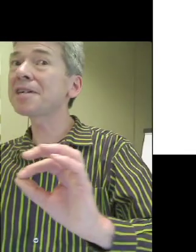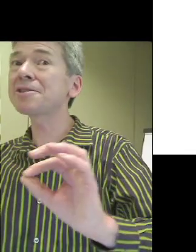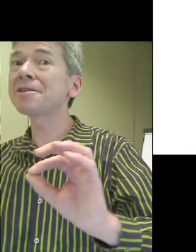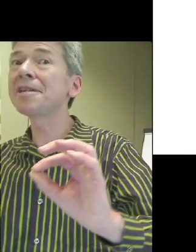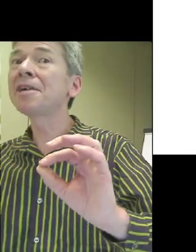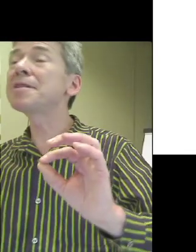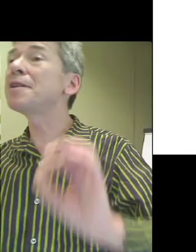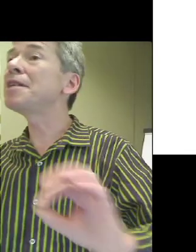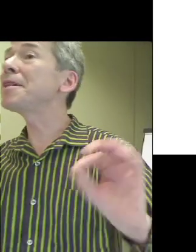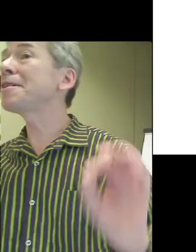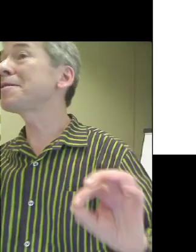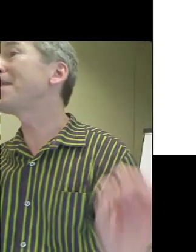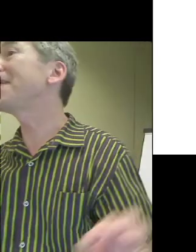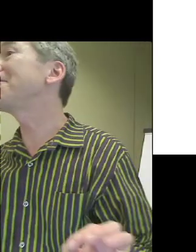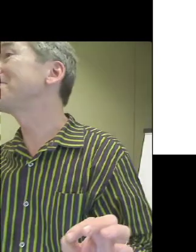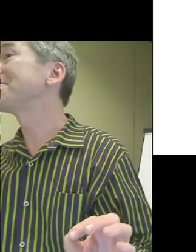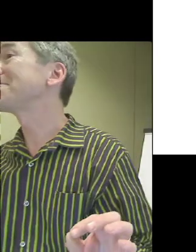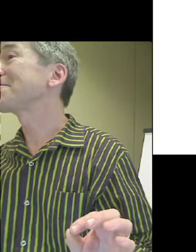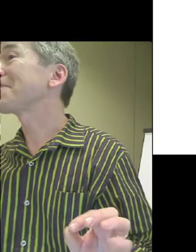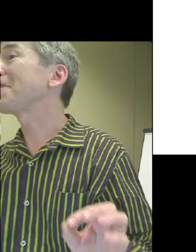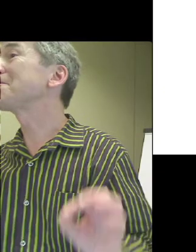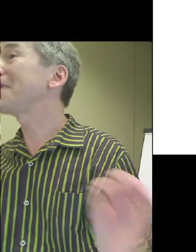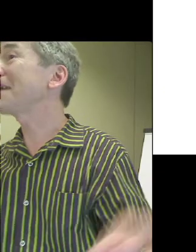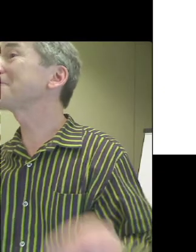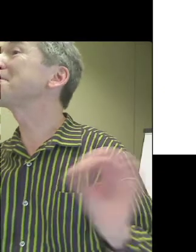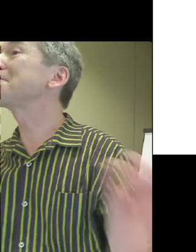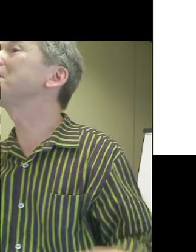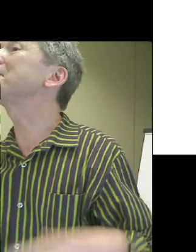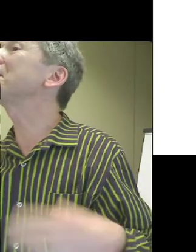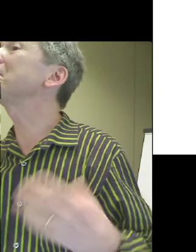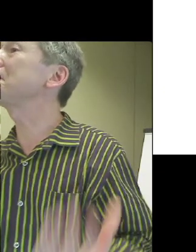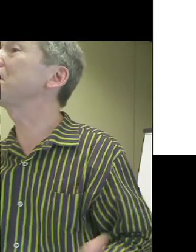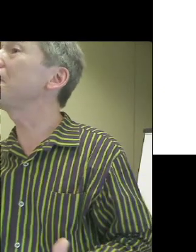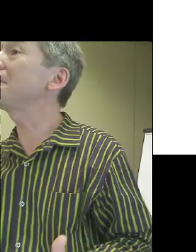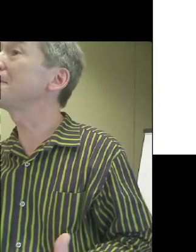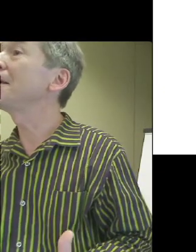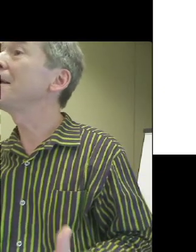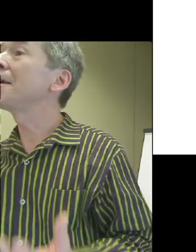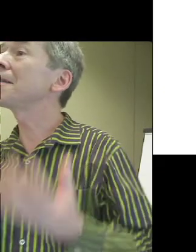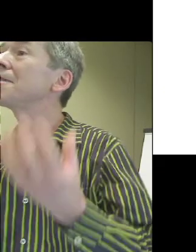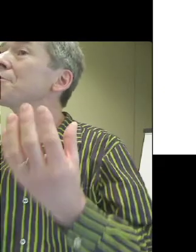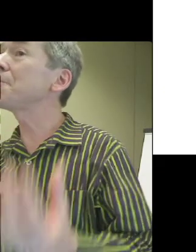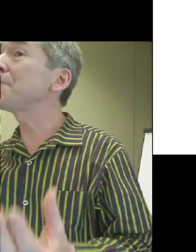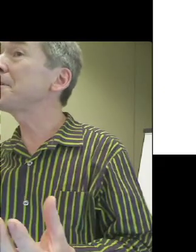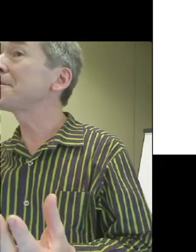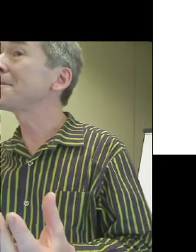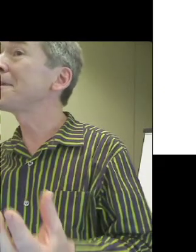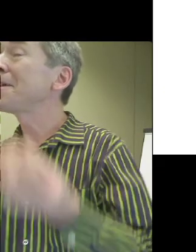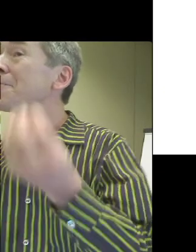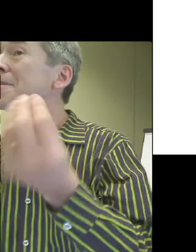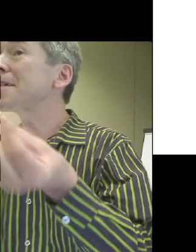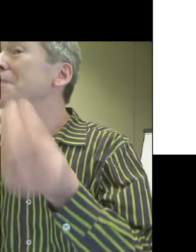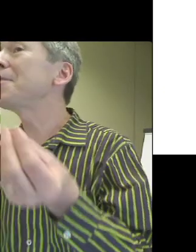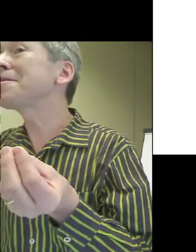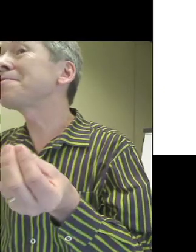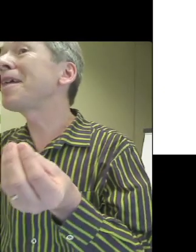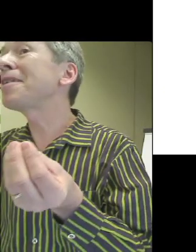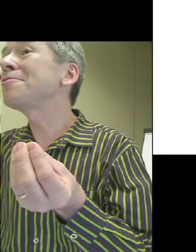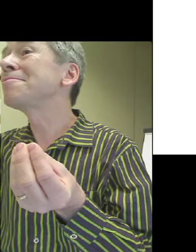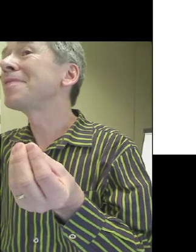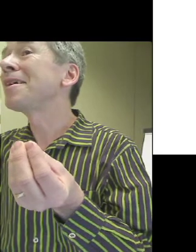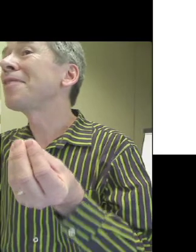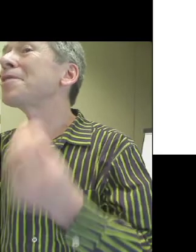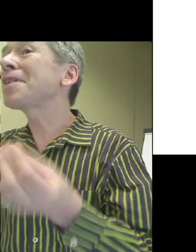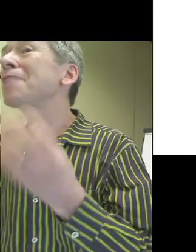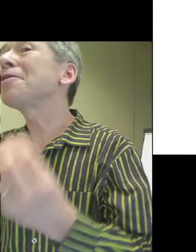to create a connection with the limitless value of the collections of the museums in the world. And in comparison with that limitless